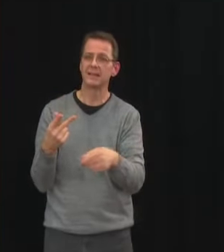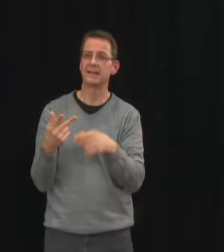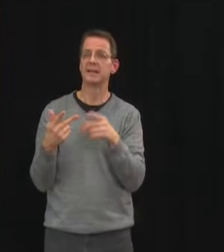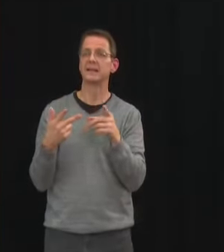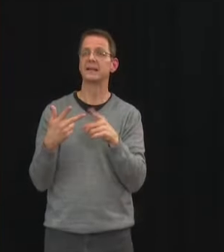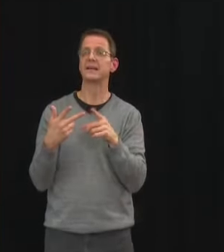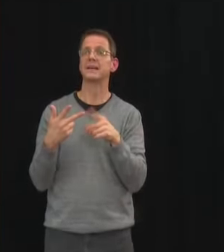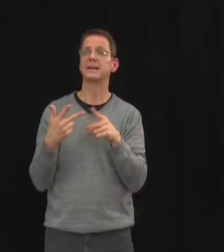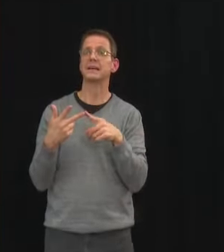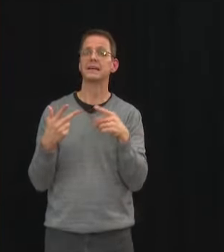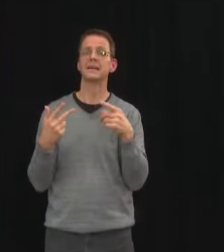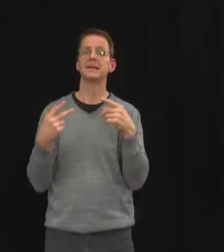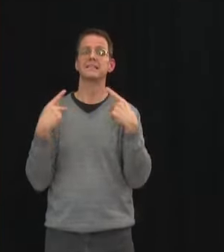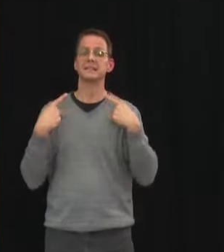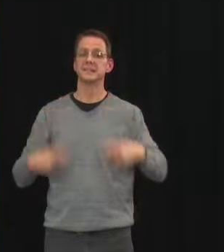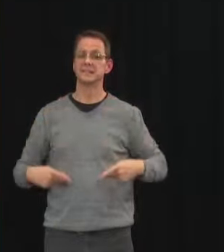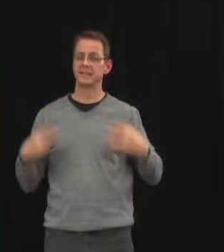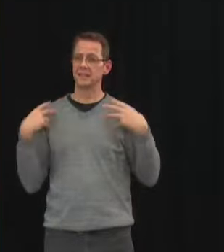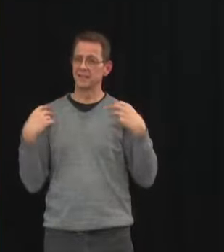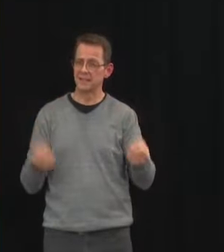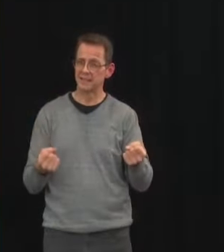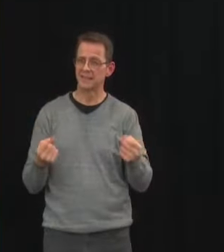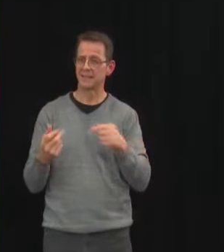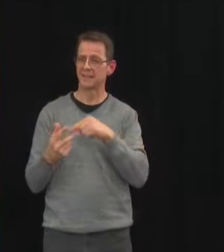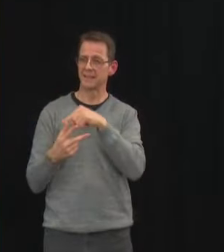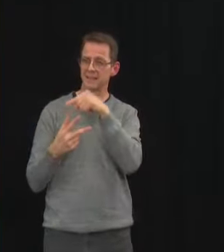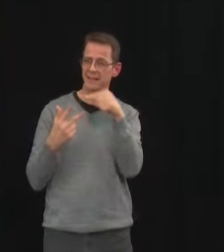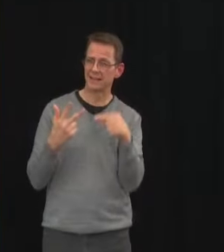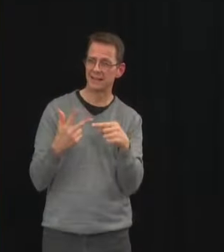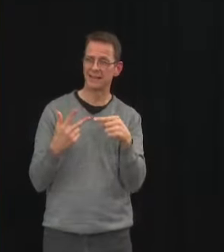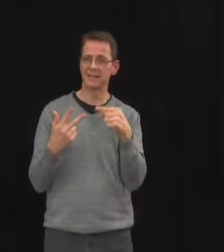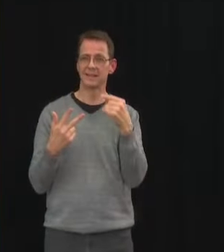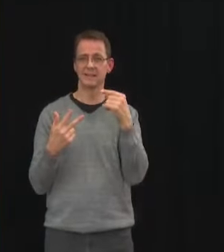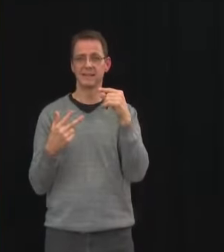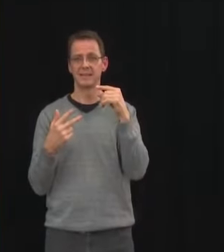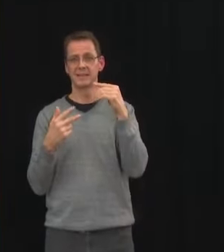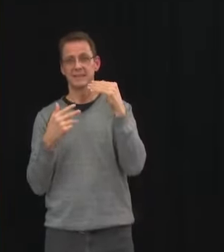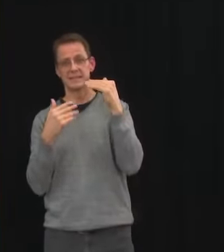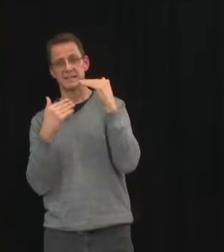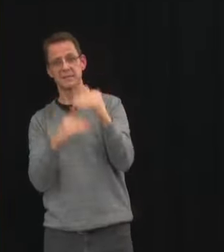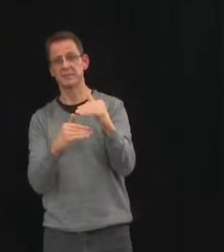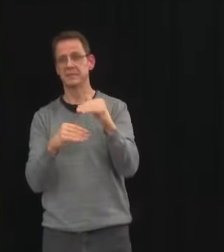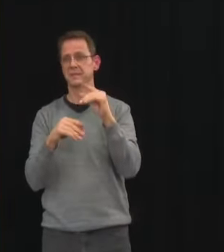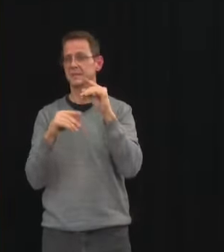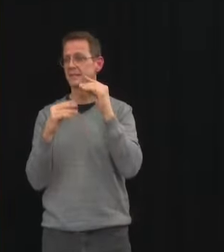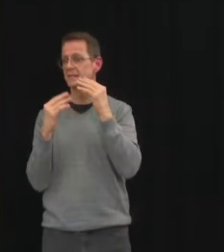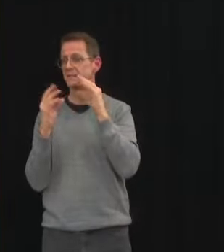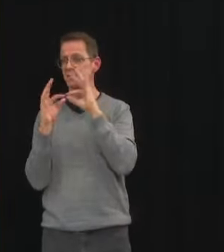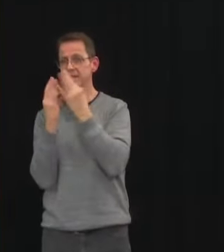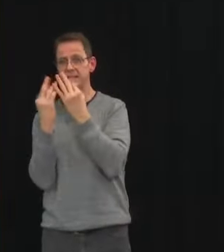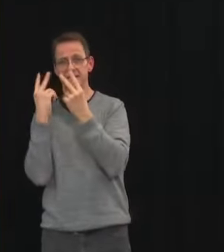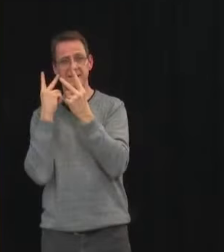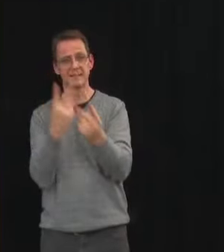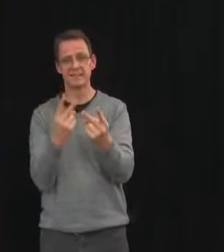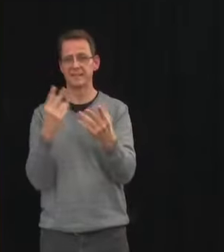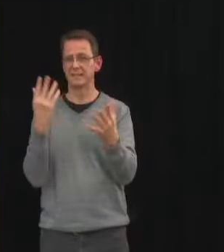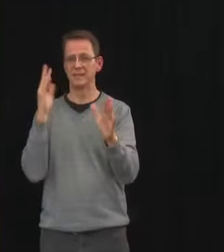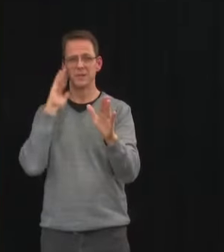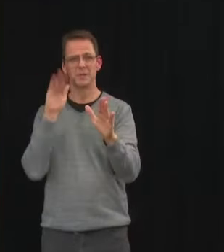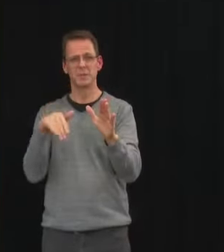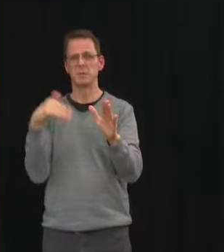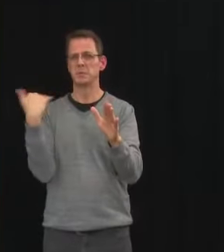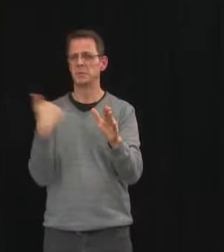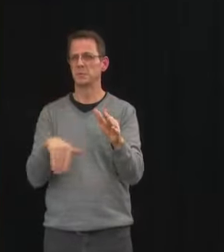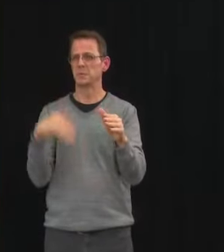limited compassionate visits we know that not only is that inflicting real pain and sacrifice on their loved ones